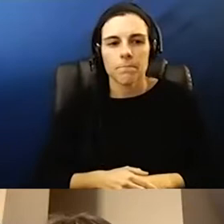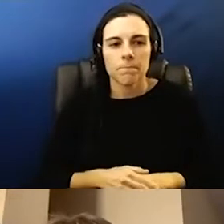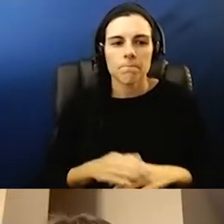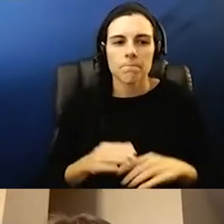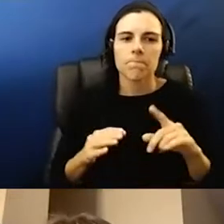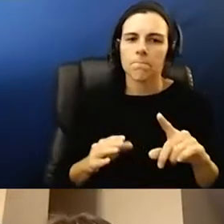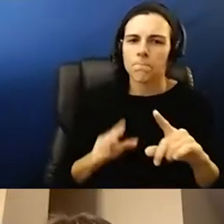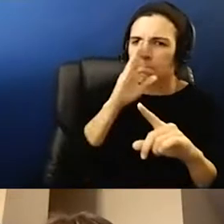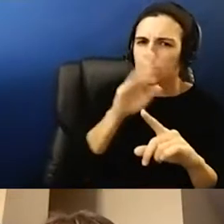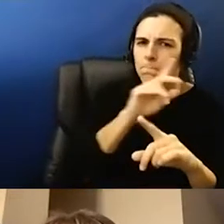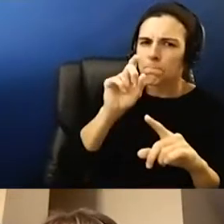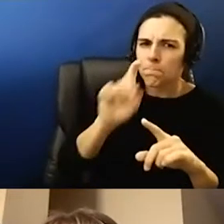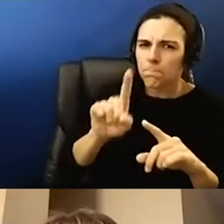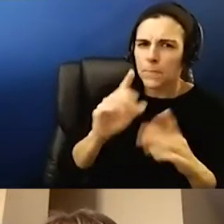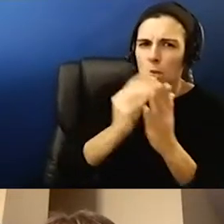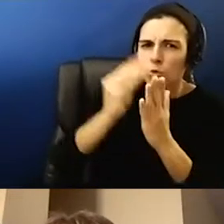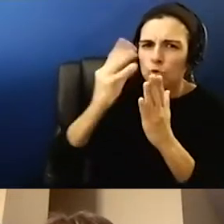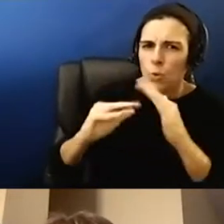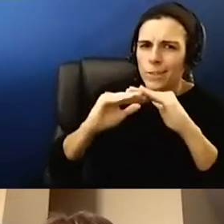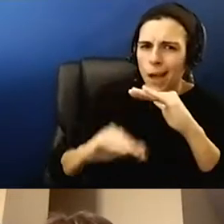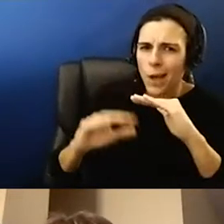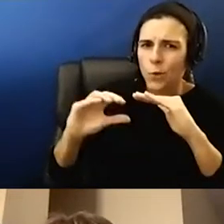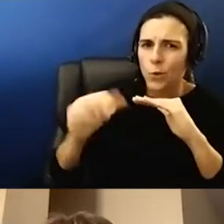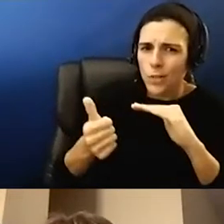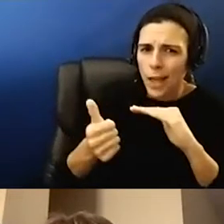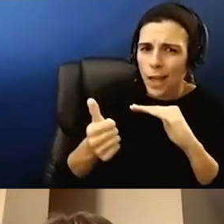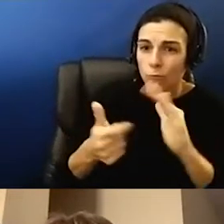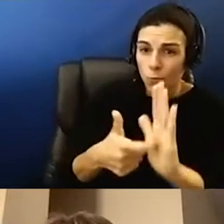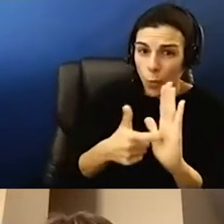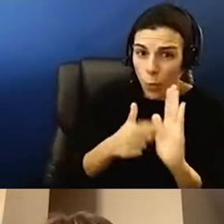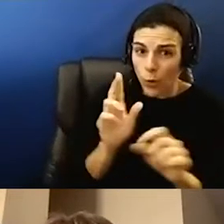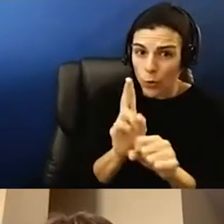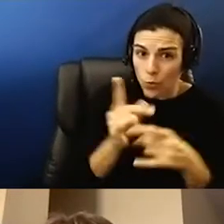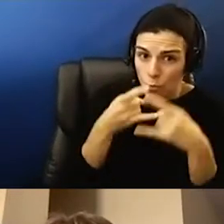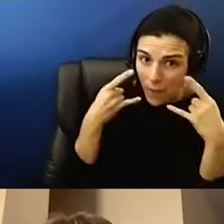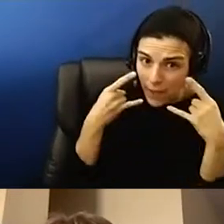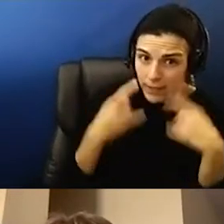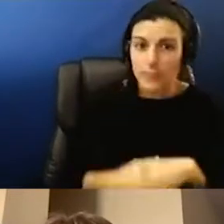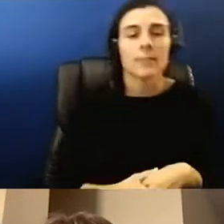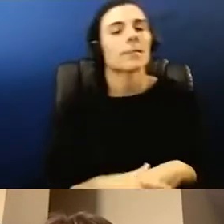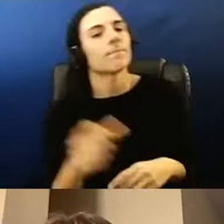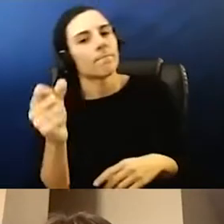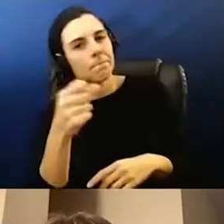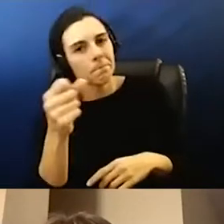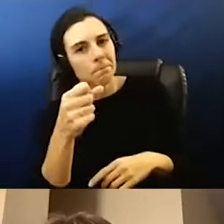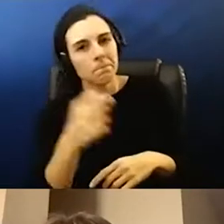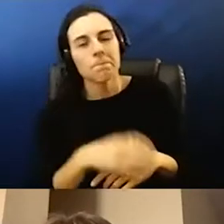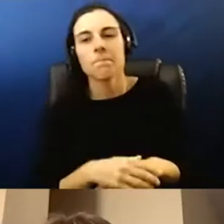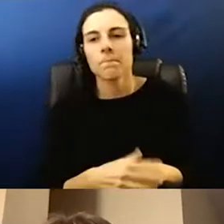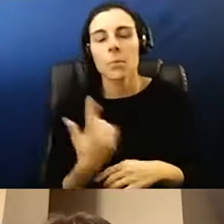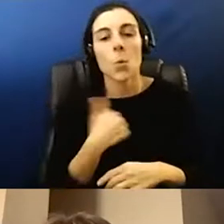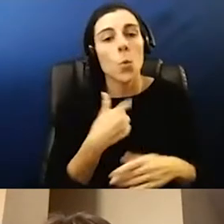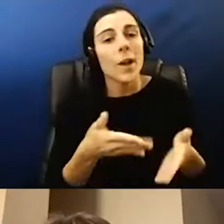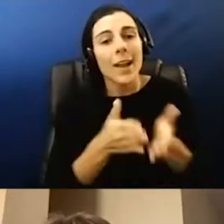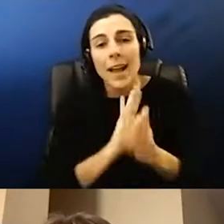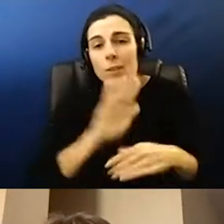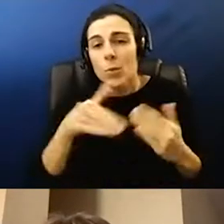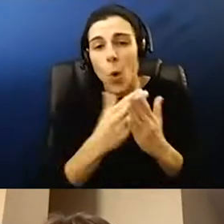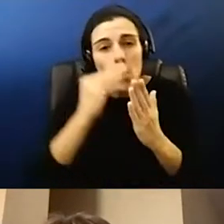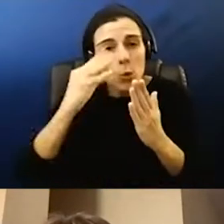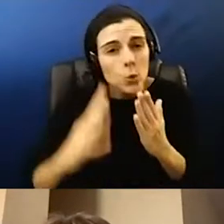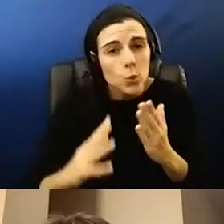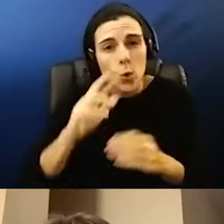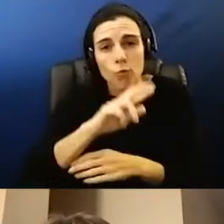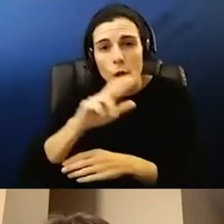question. Are students under 10 required to wear masks? Yes, they are. We ask all of our students in Round Rock